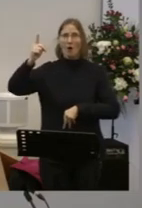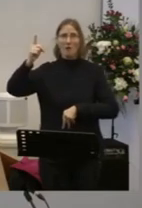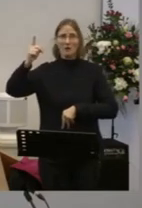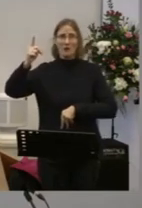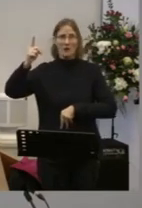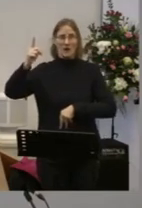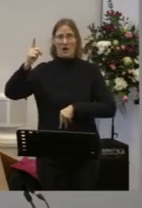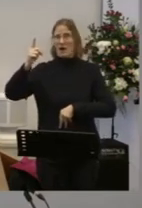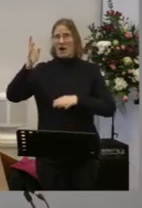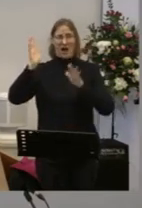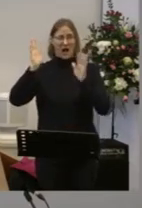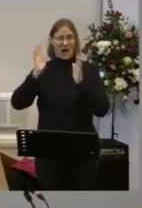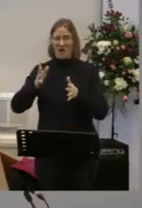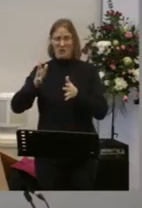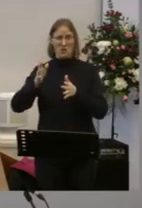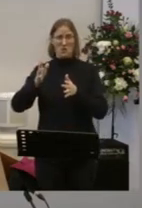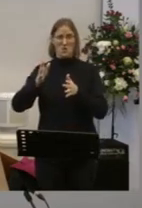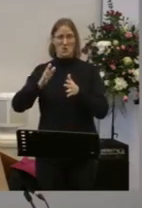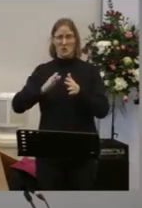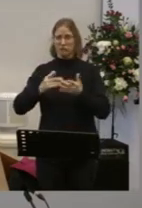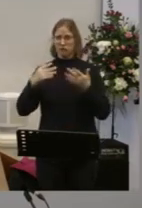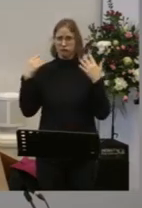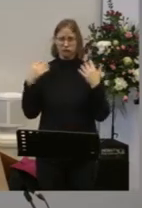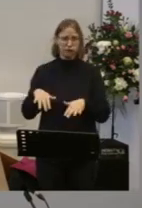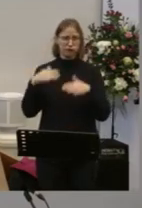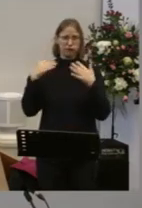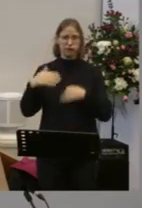He paid a cost For you to live